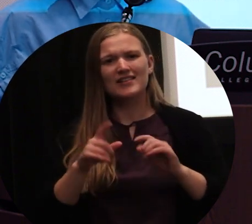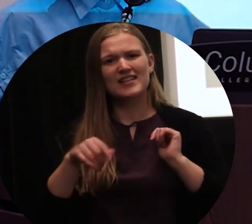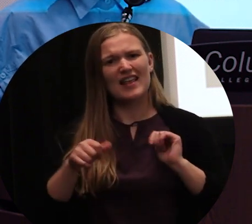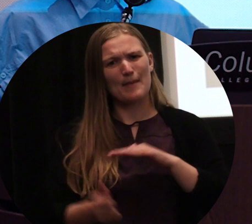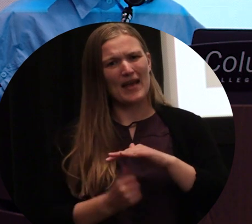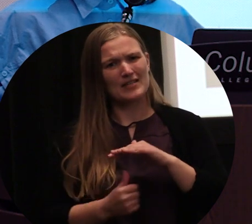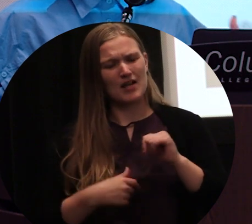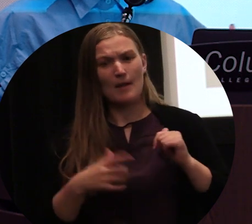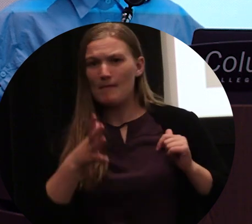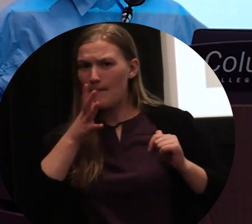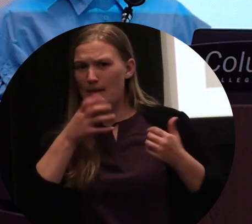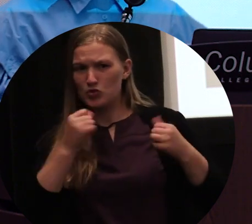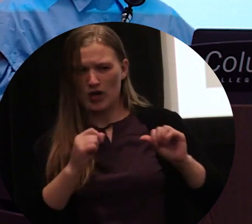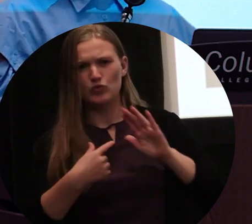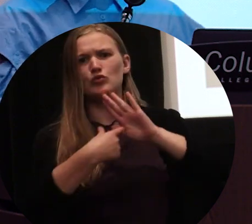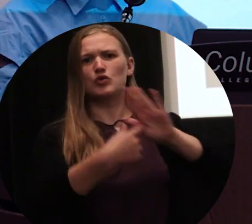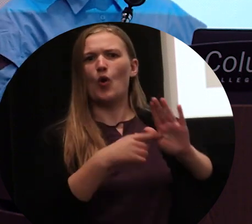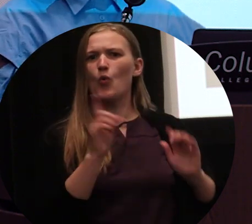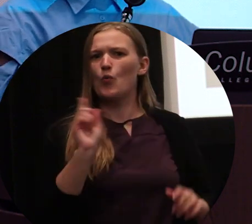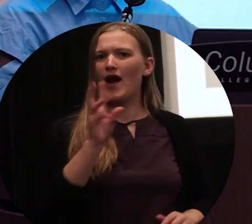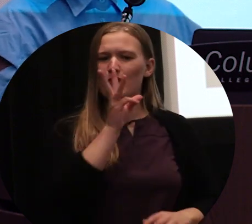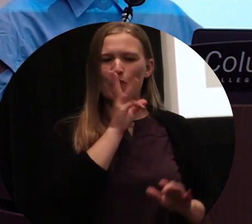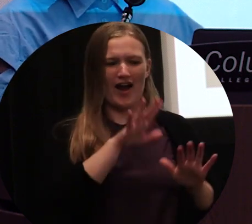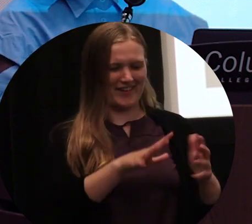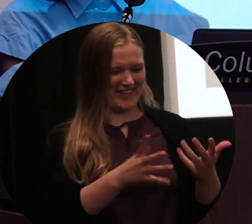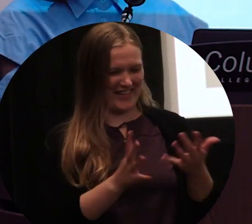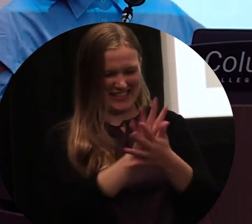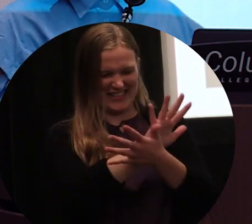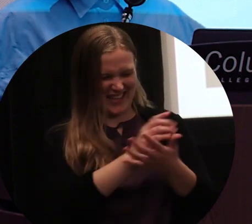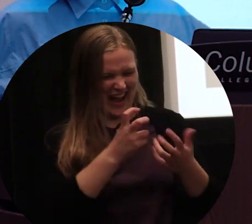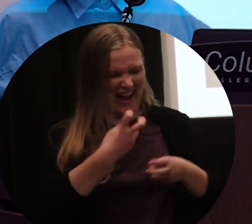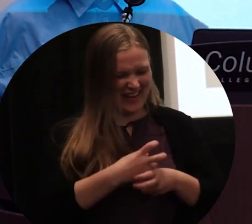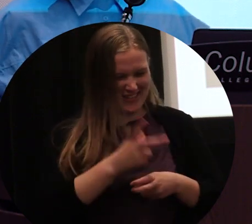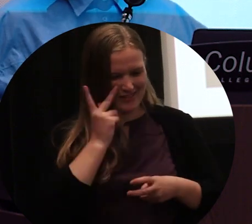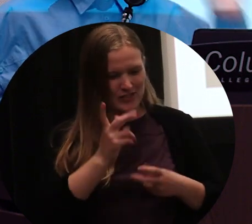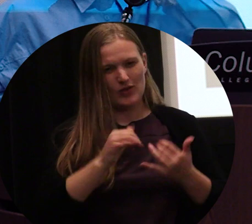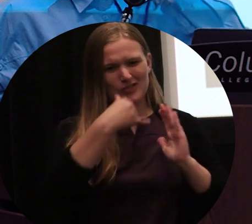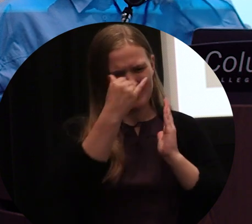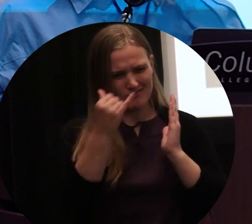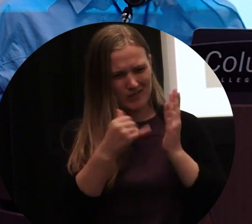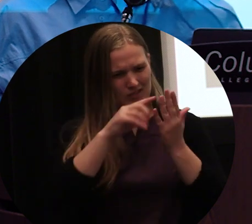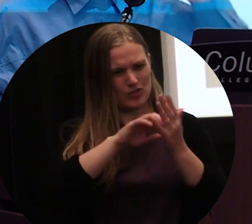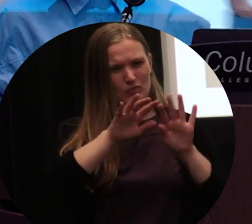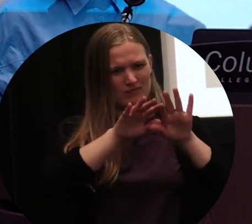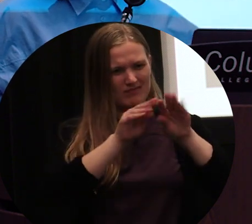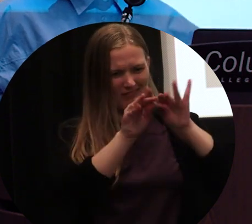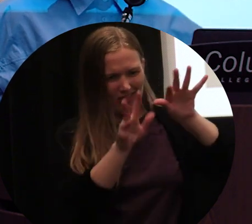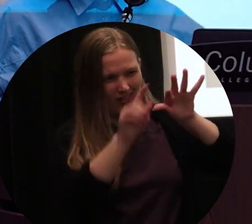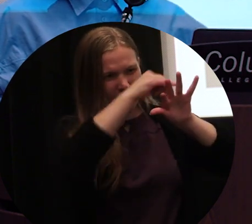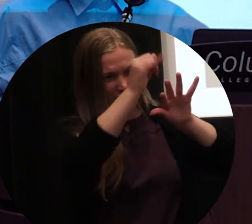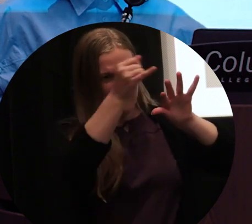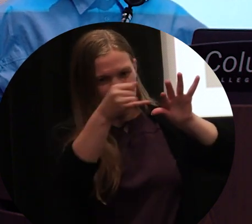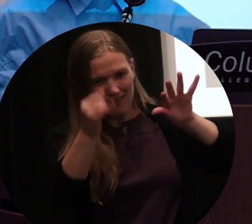I just love that she's trying to show water and it's masked in this way and it's drawn in this way. And I took this photo many years